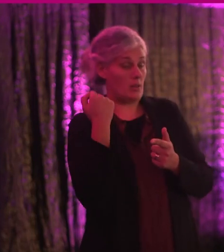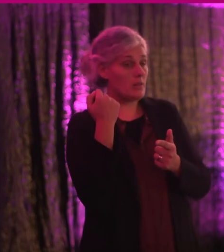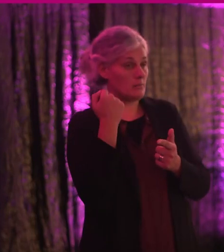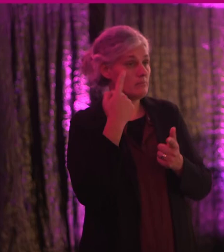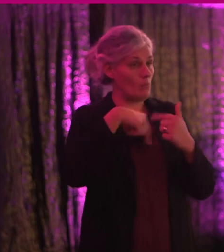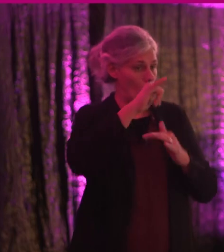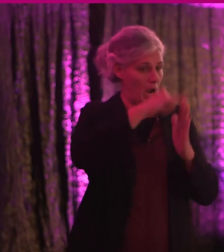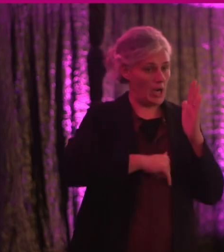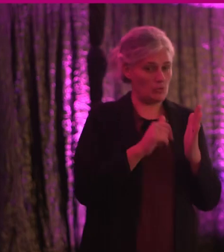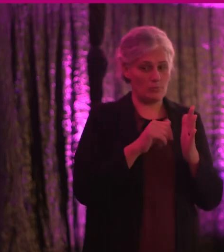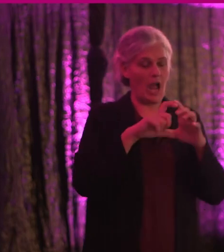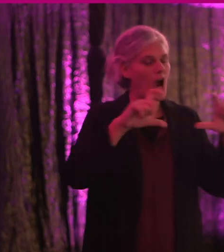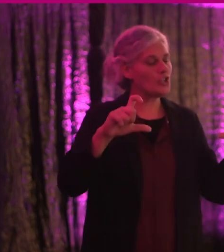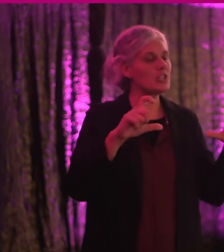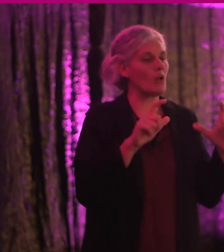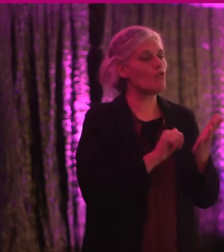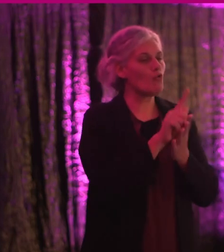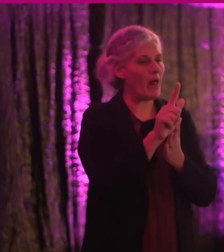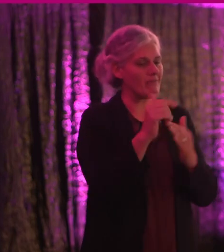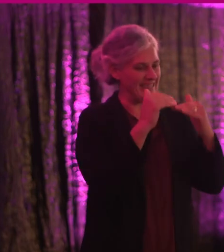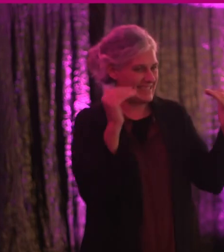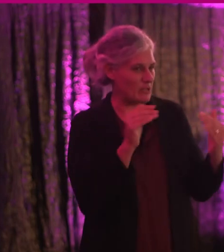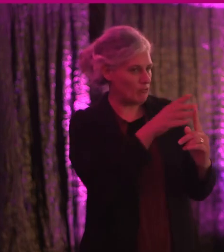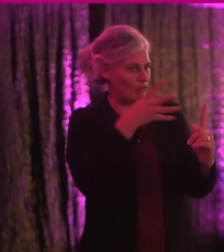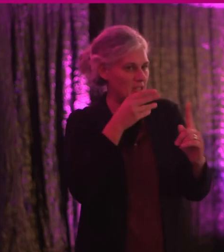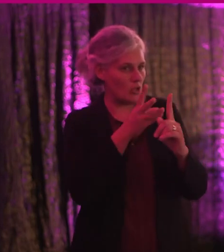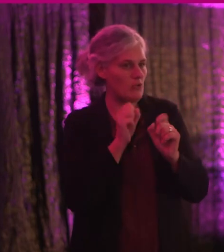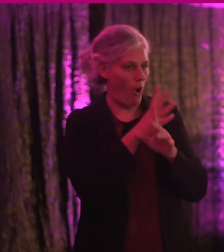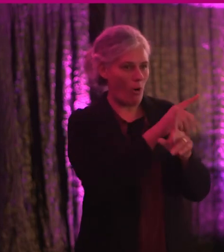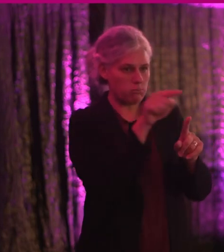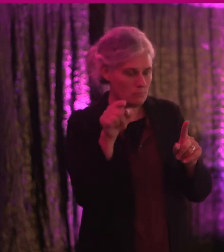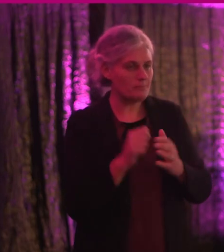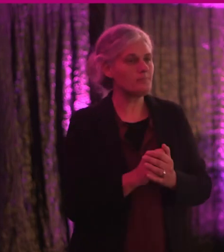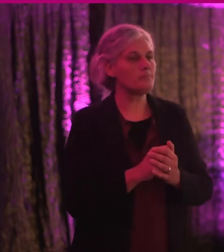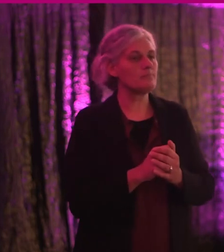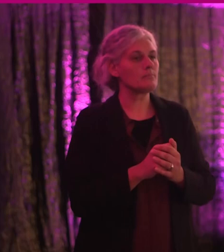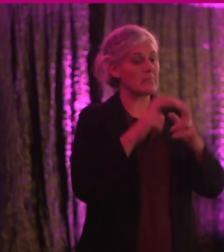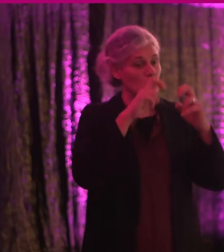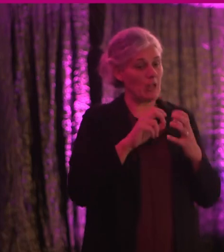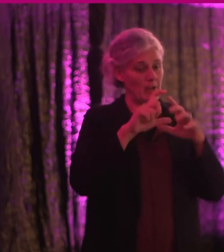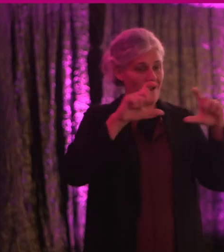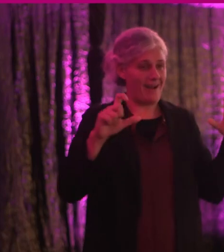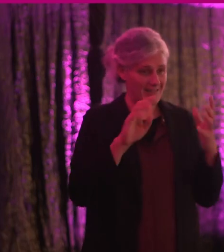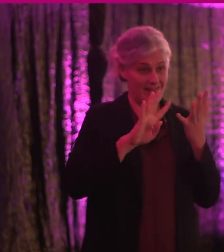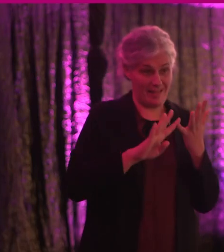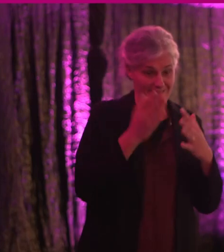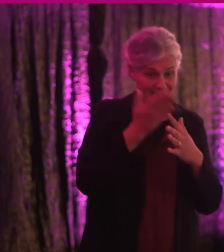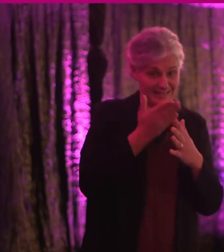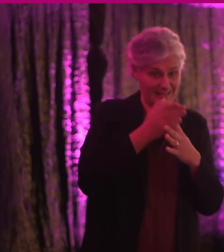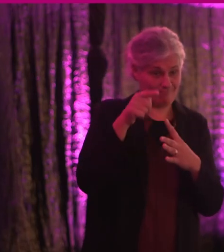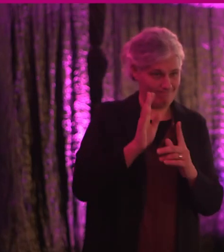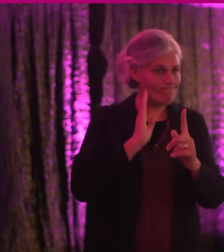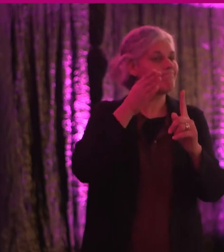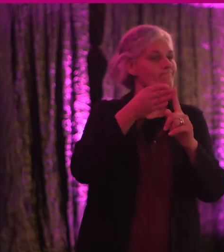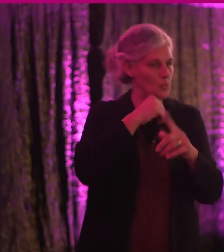Article 12, Equal Recognition Before the Law. Examining Article 9, Accessibility, is the purpose